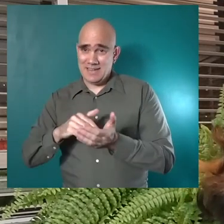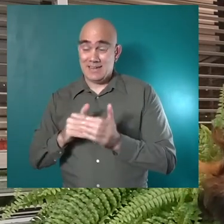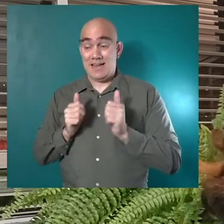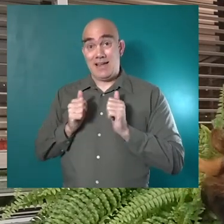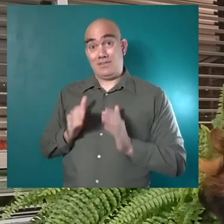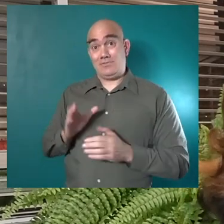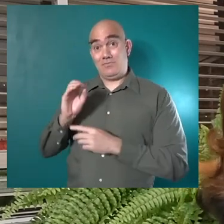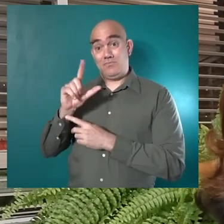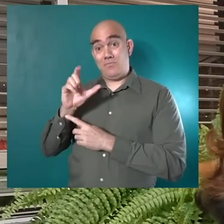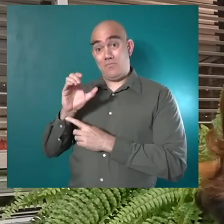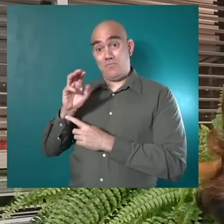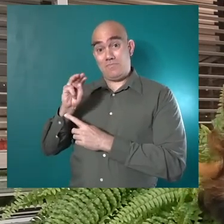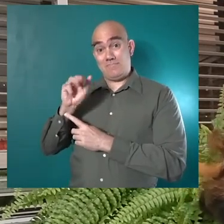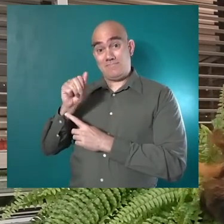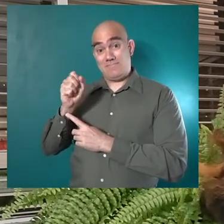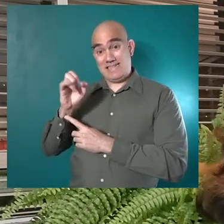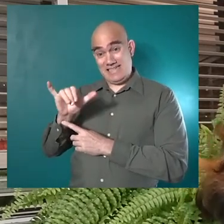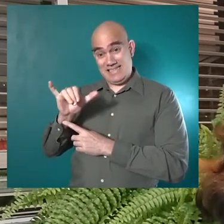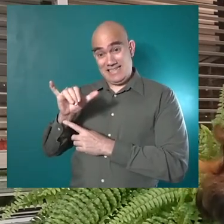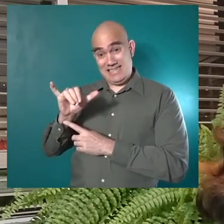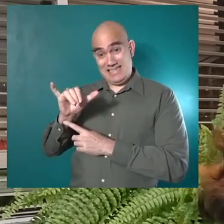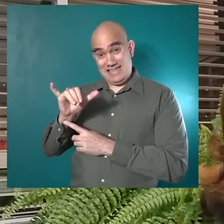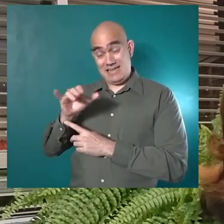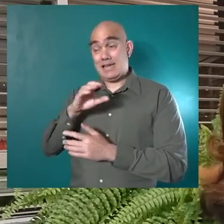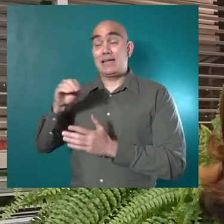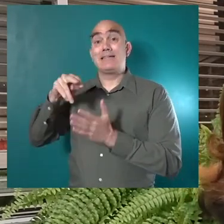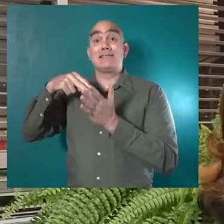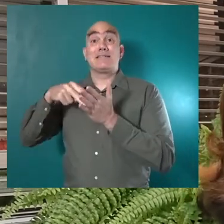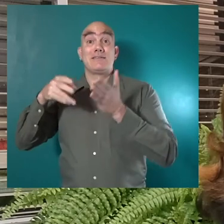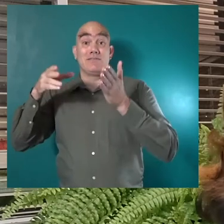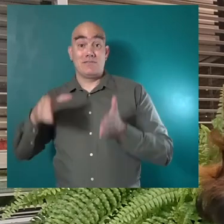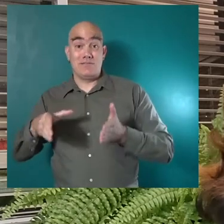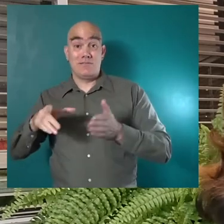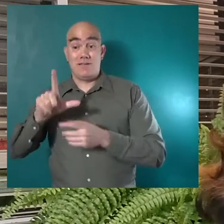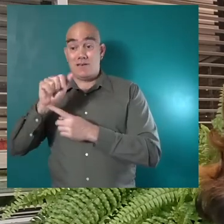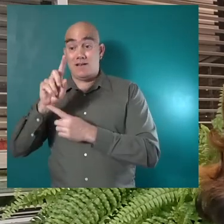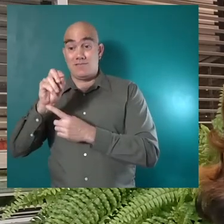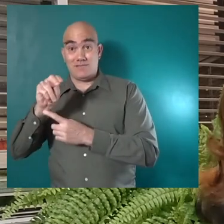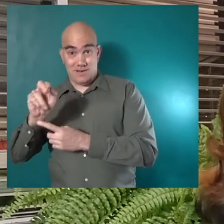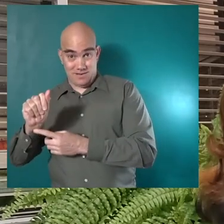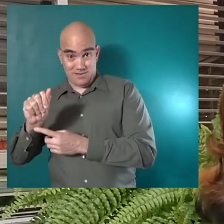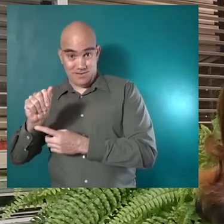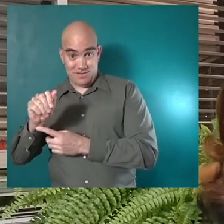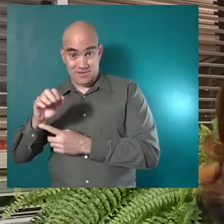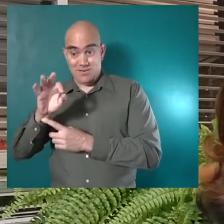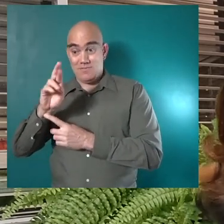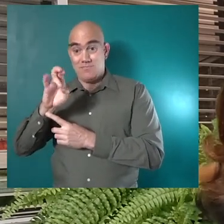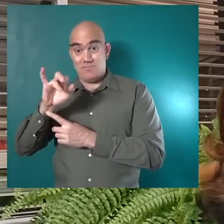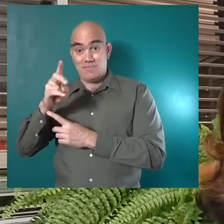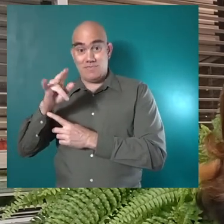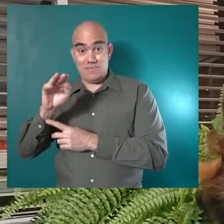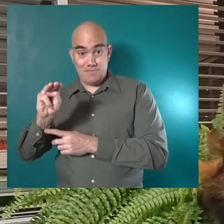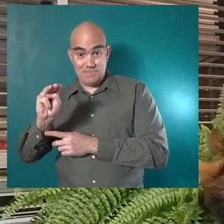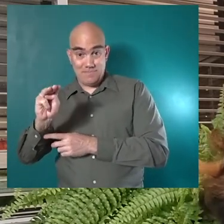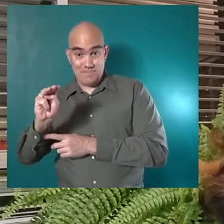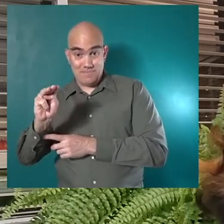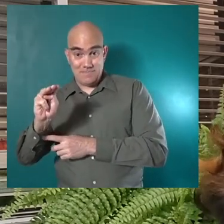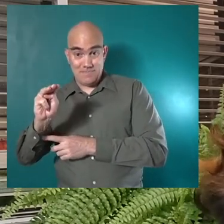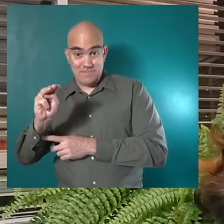Thank you once again, actor Cole Massey and dancer LaDonna Friedheim,